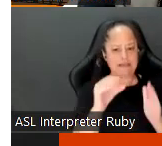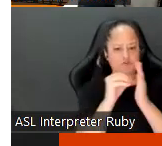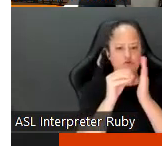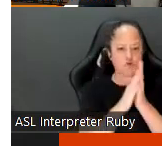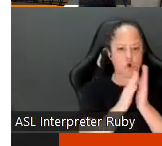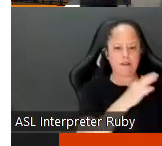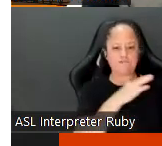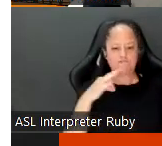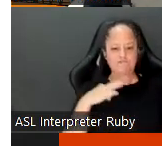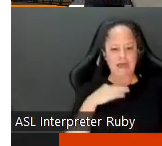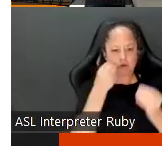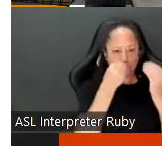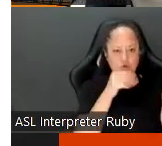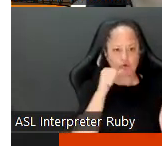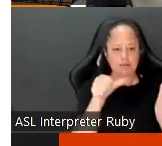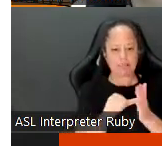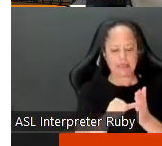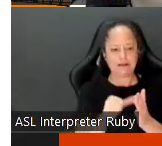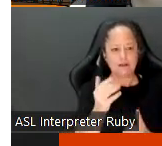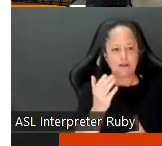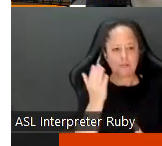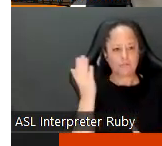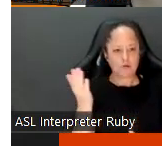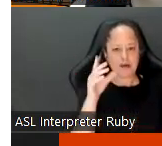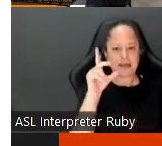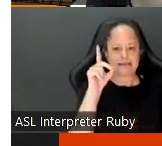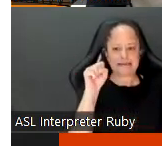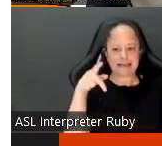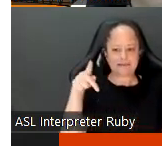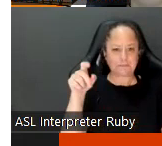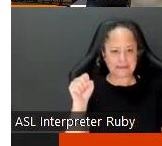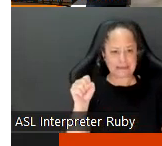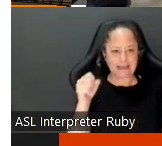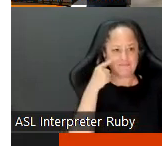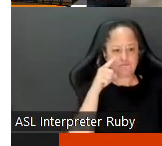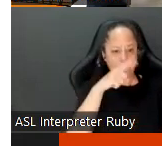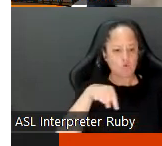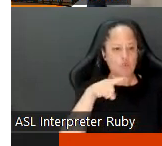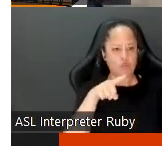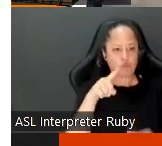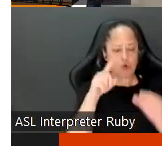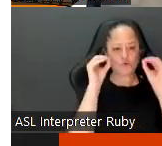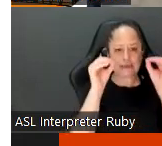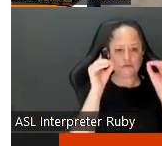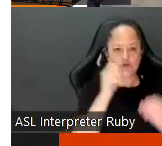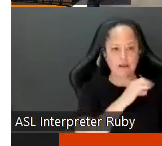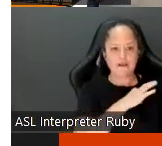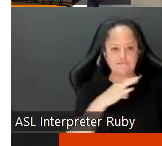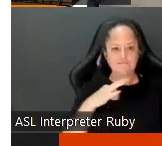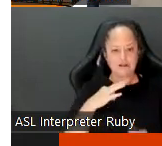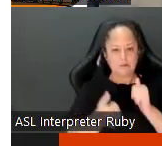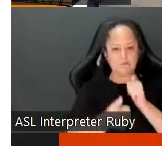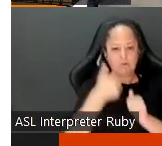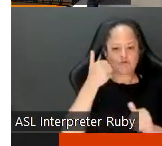faculty notification letter that is supplied by dsps for those of us who are instructional faculty it's largely been